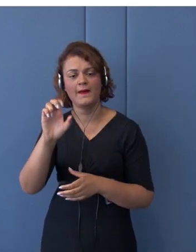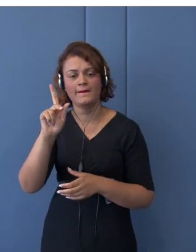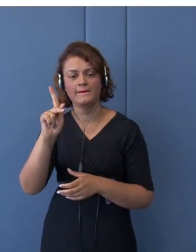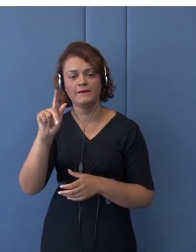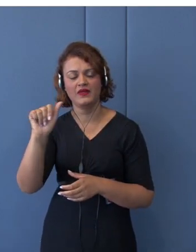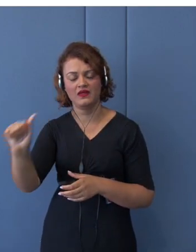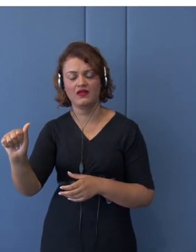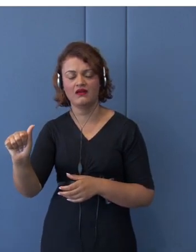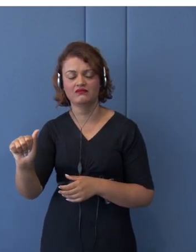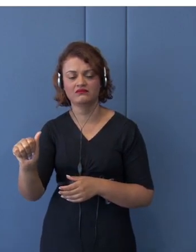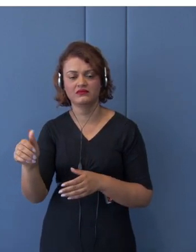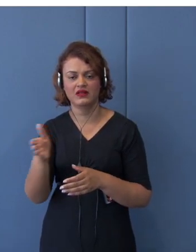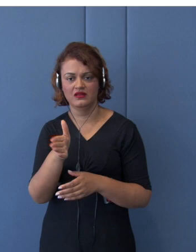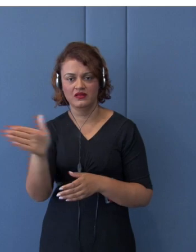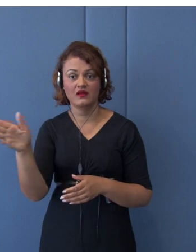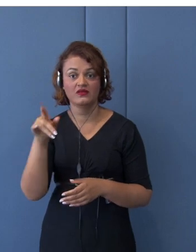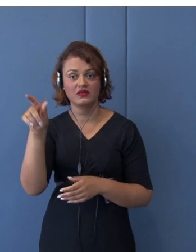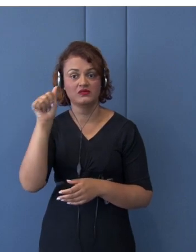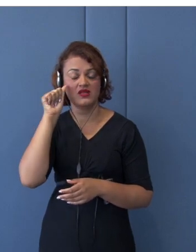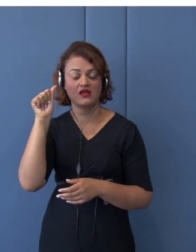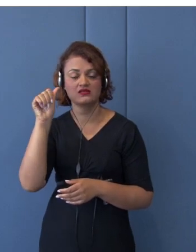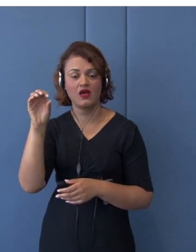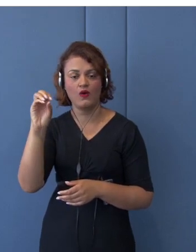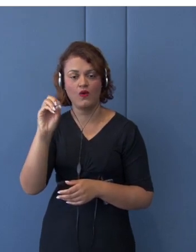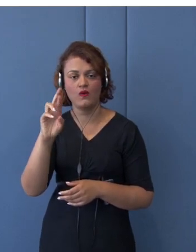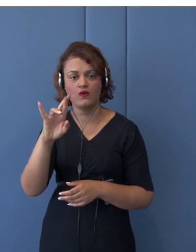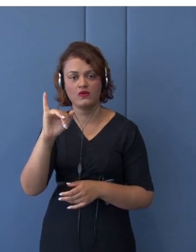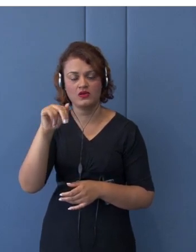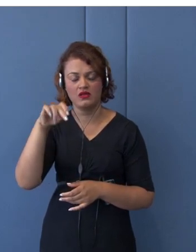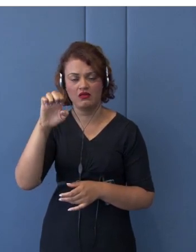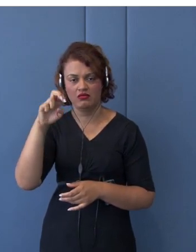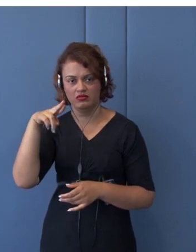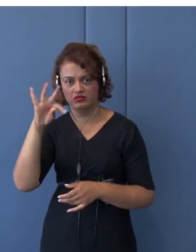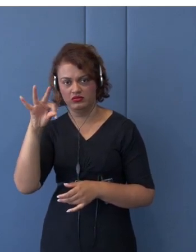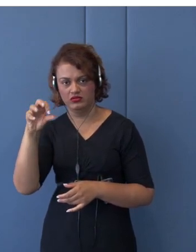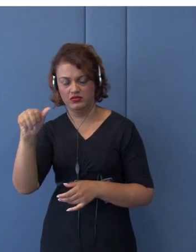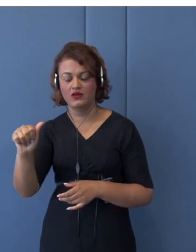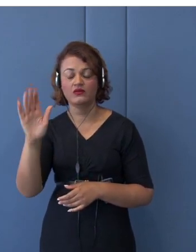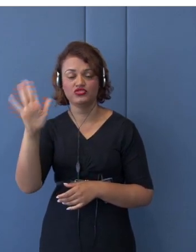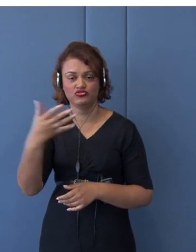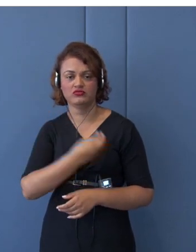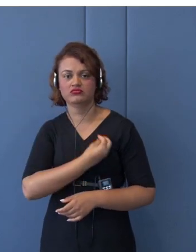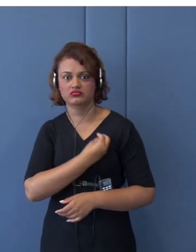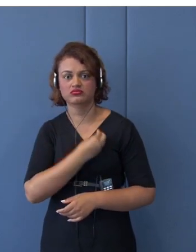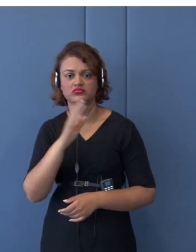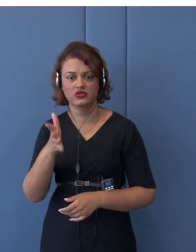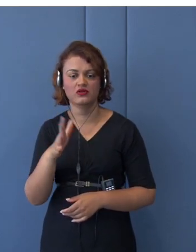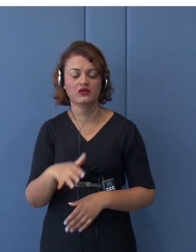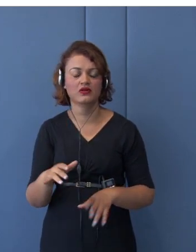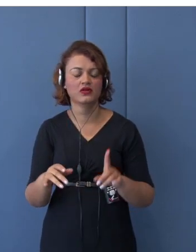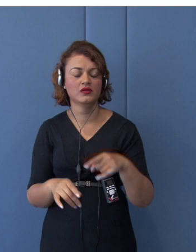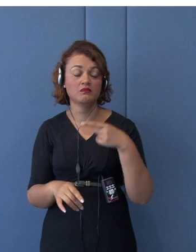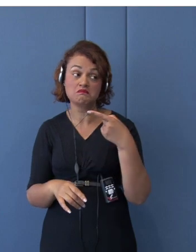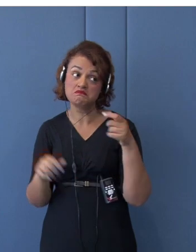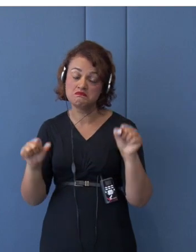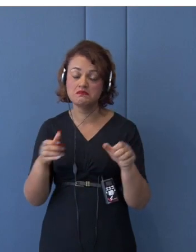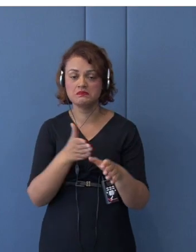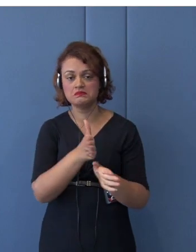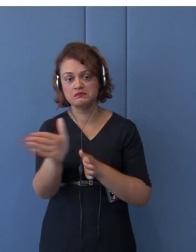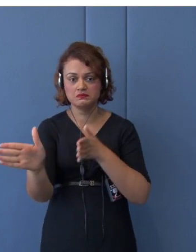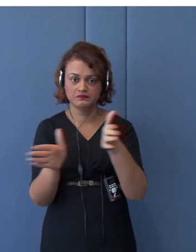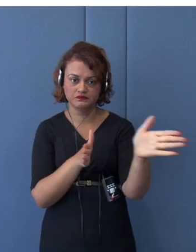Asia, we have about 15 of them already in effect. And there could be two directions. One is towards East Asia,